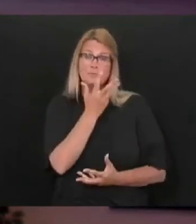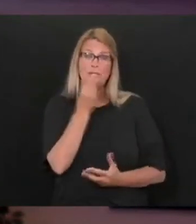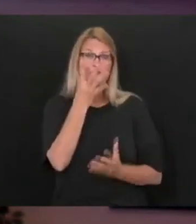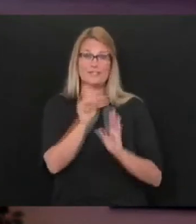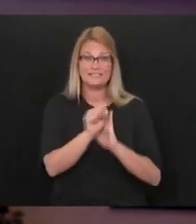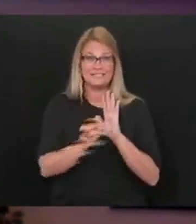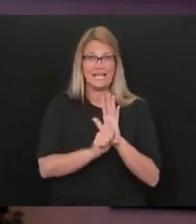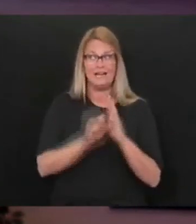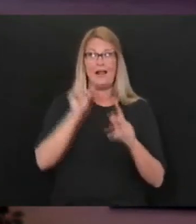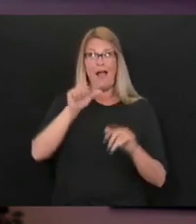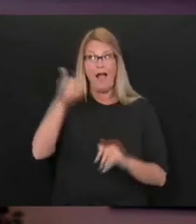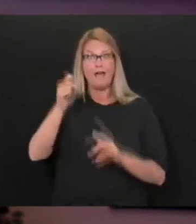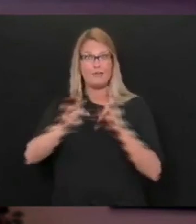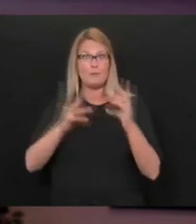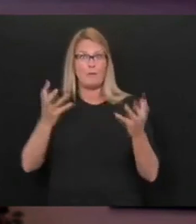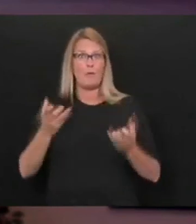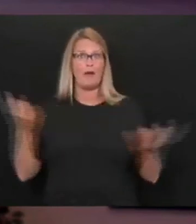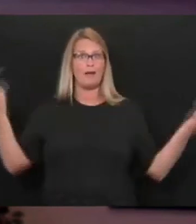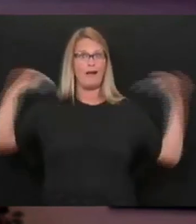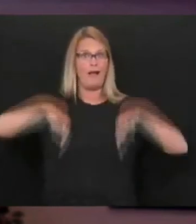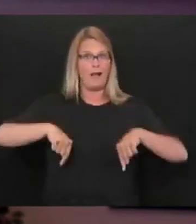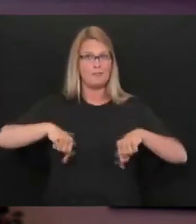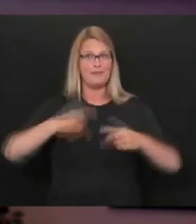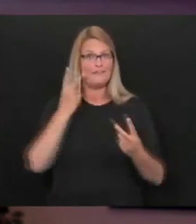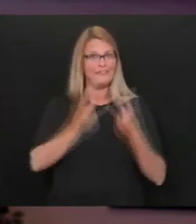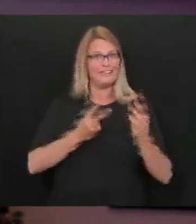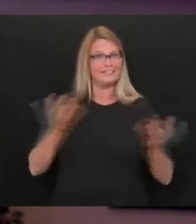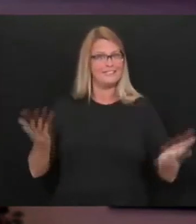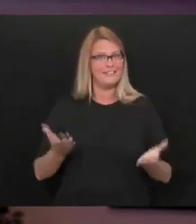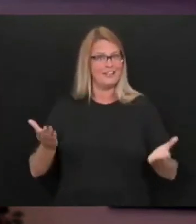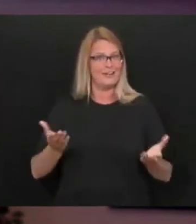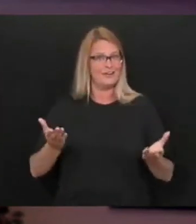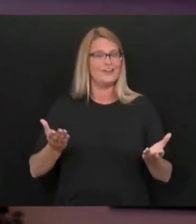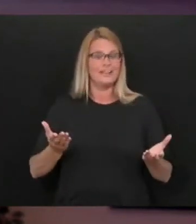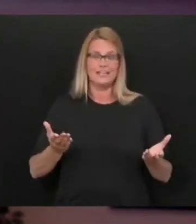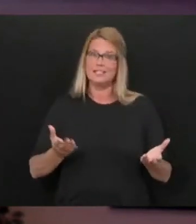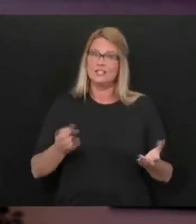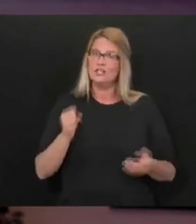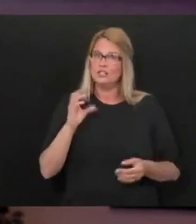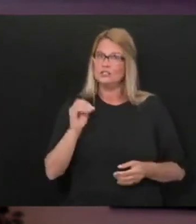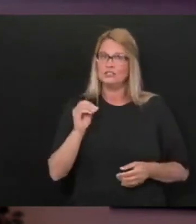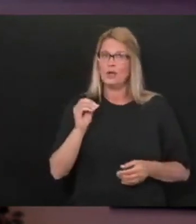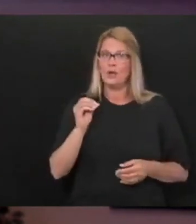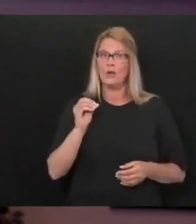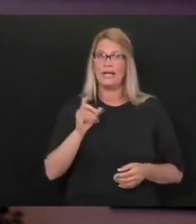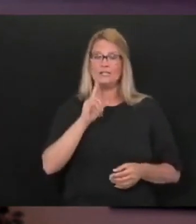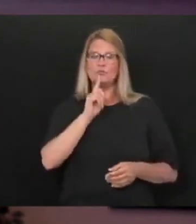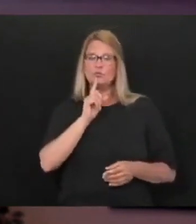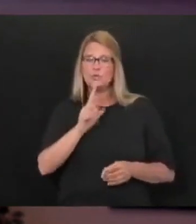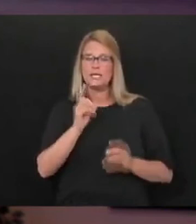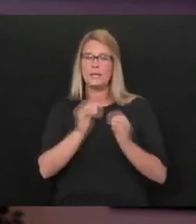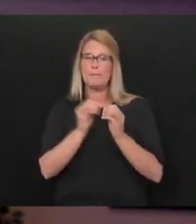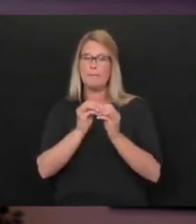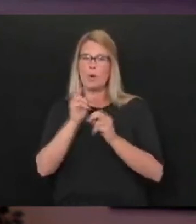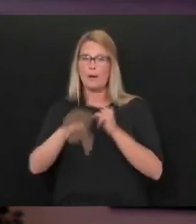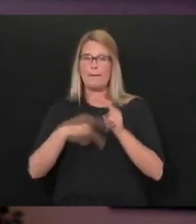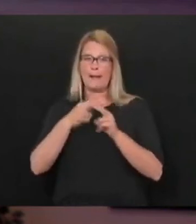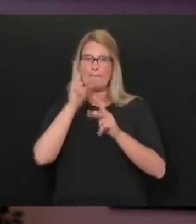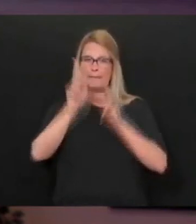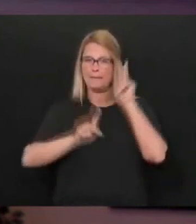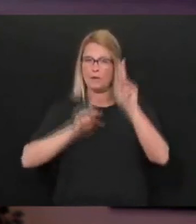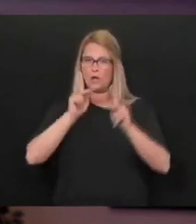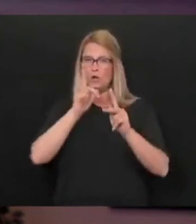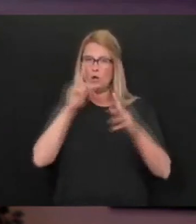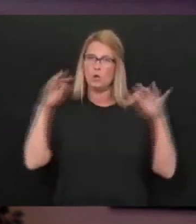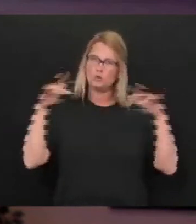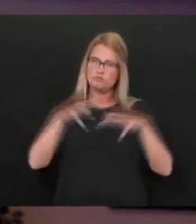I would say, at least from my own perspective, it's really about people that are gathering in crowds and around people they don't